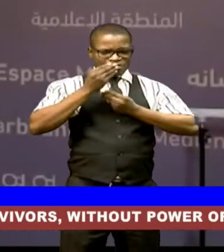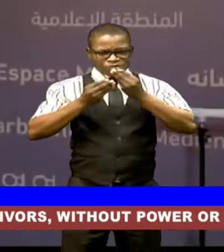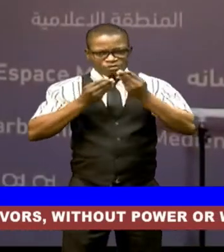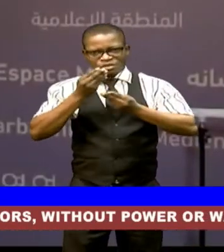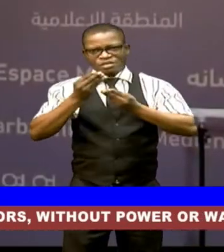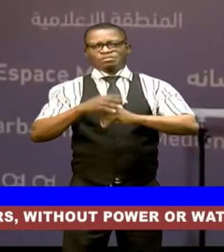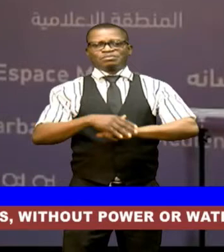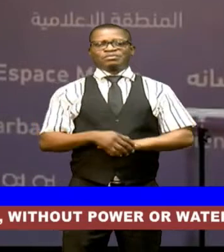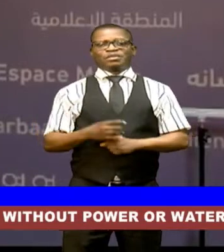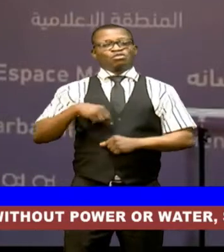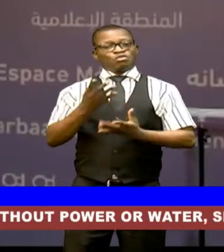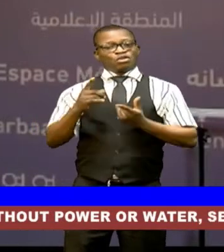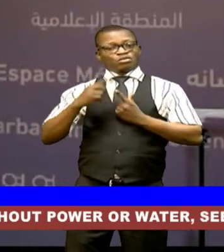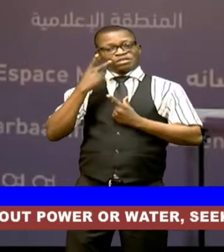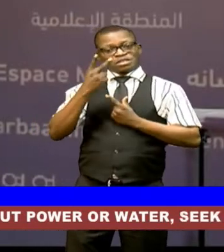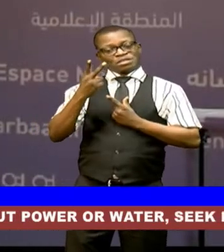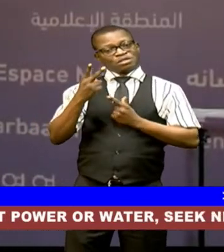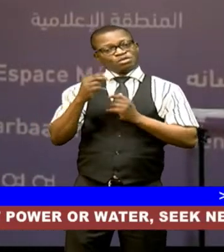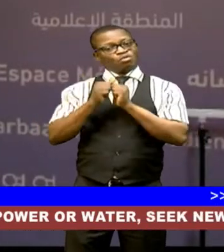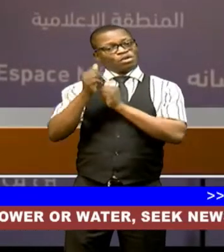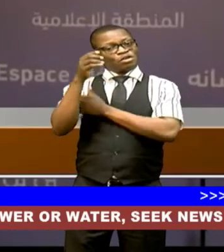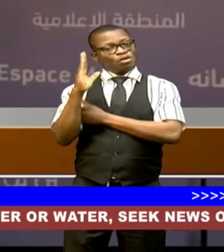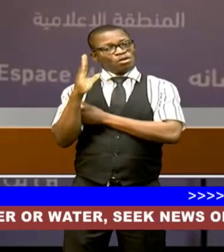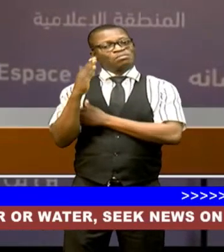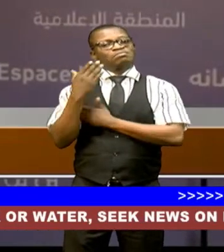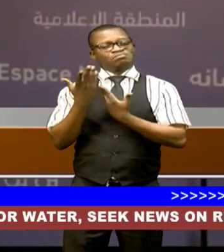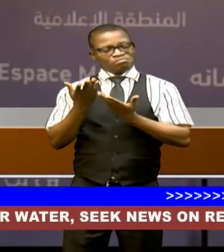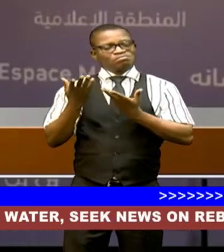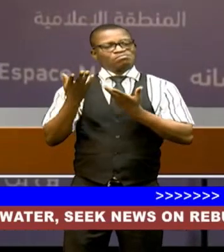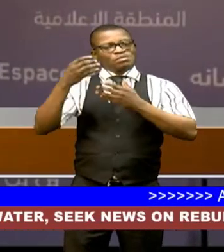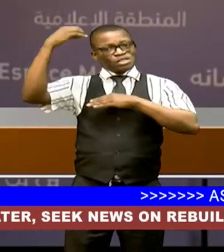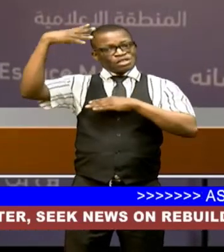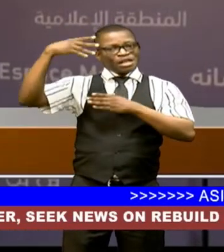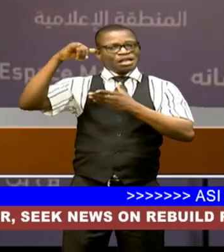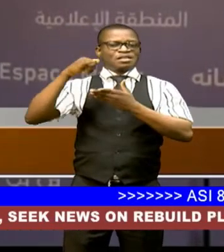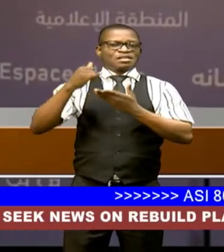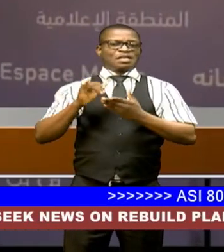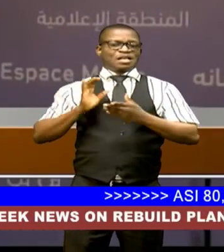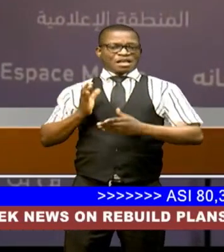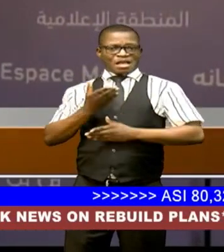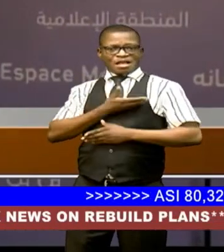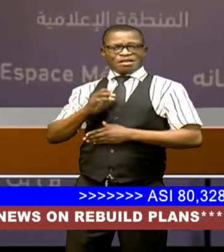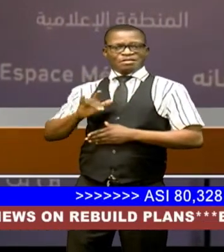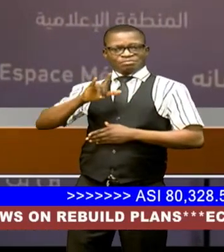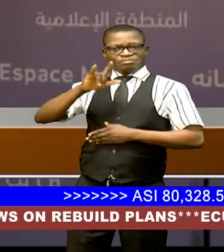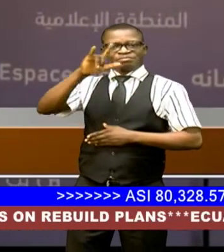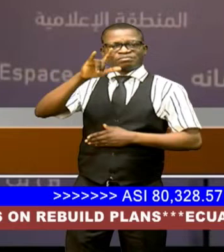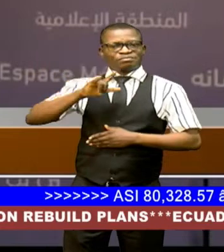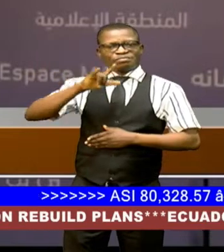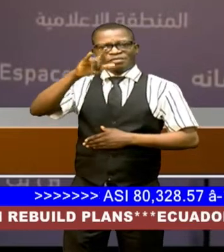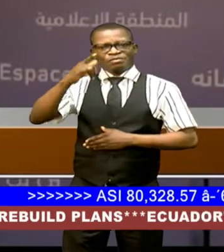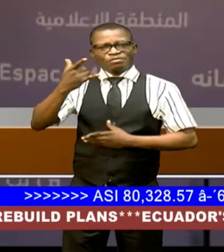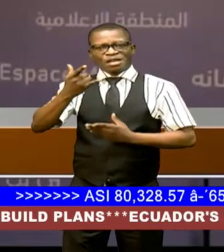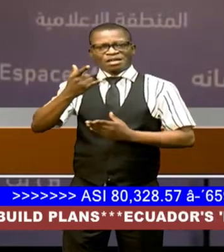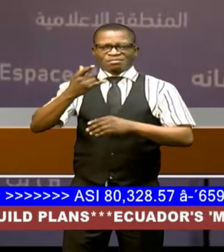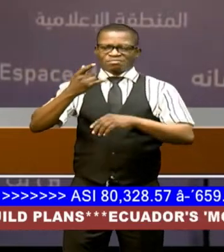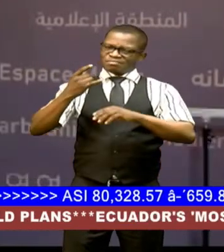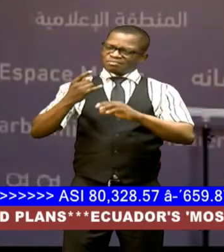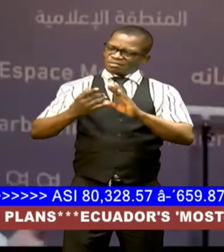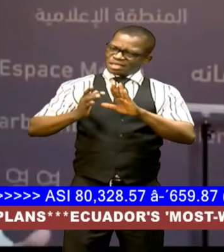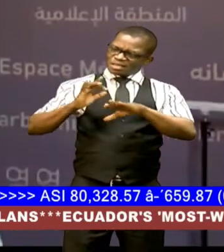uh inshallah remarkable improvements from you guys from our flights with regards to timing